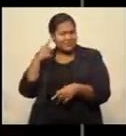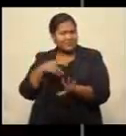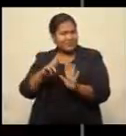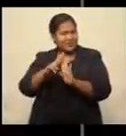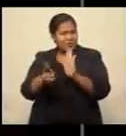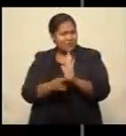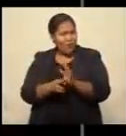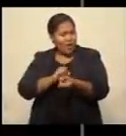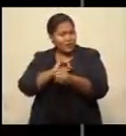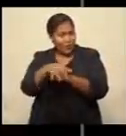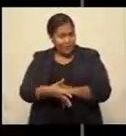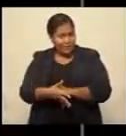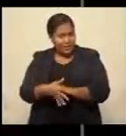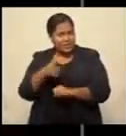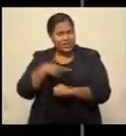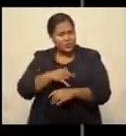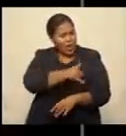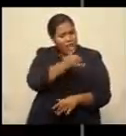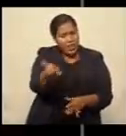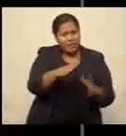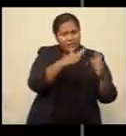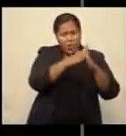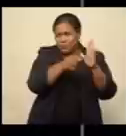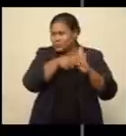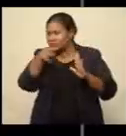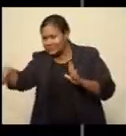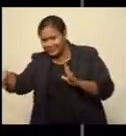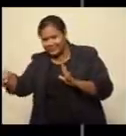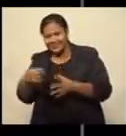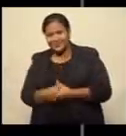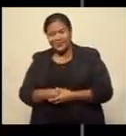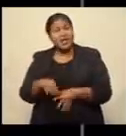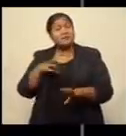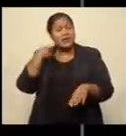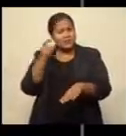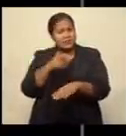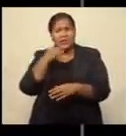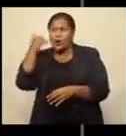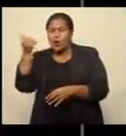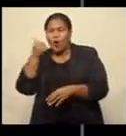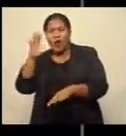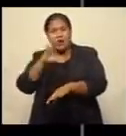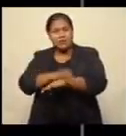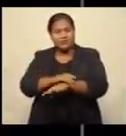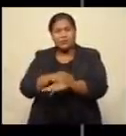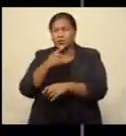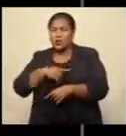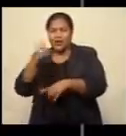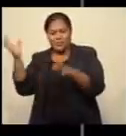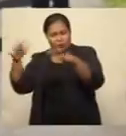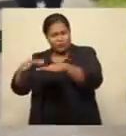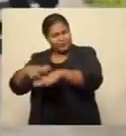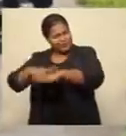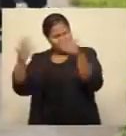COVID restrictions leaving their houses. Kelly Vadala reports police had to be called in to break up the queues.